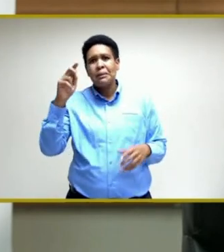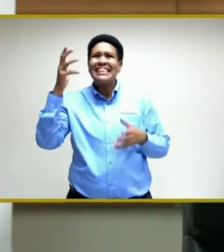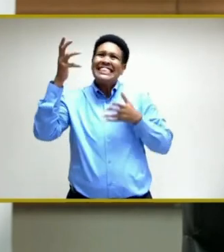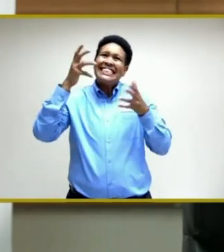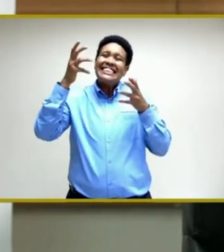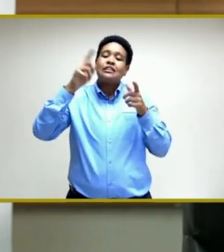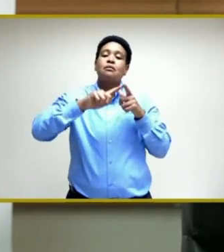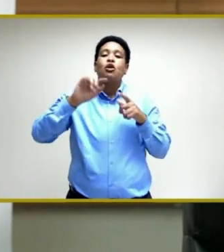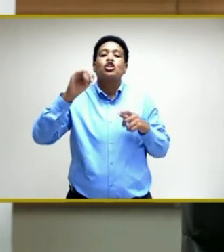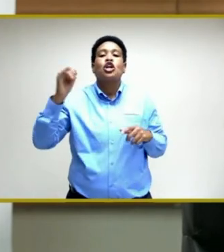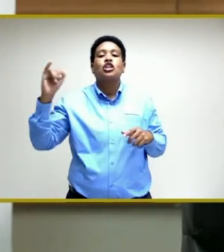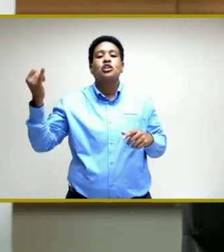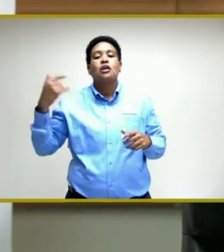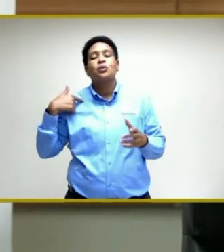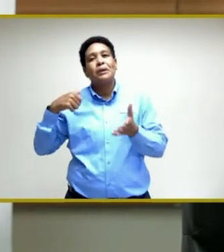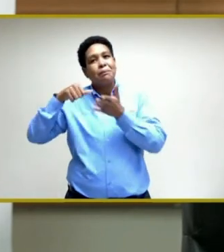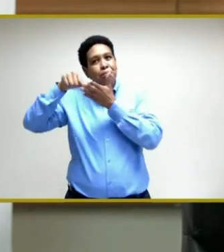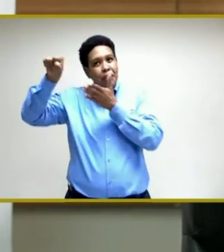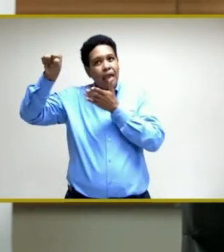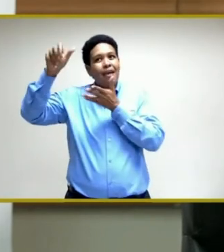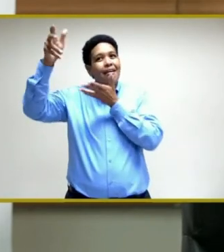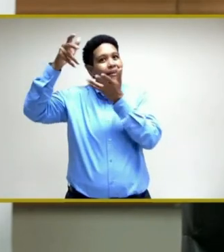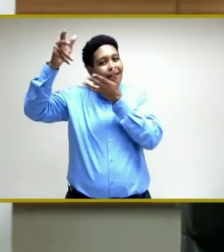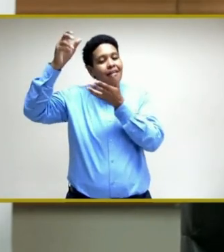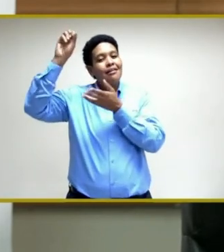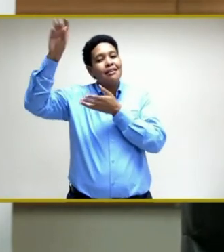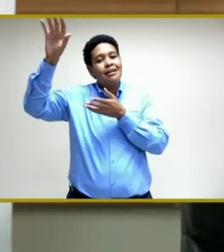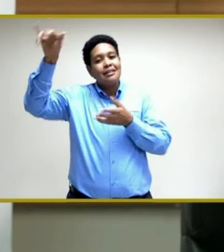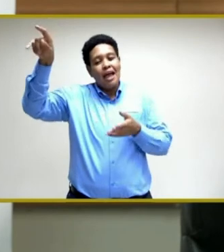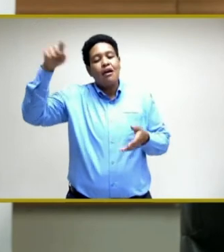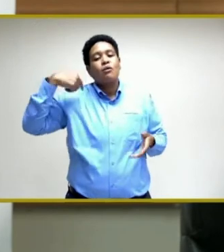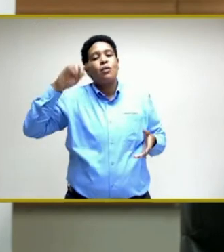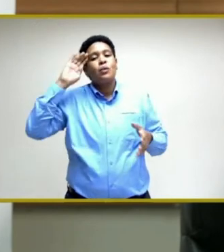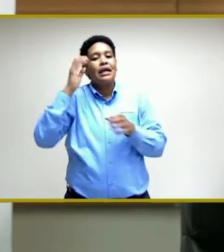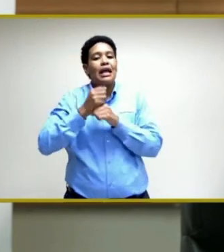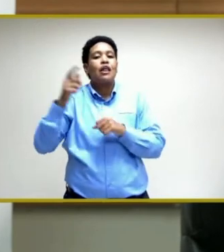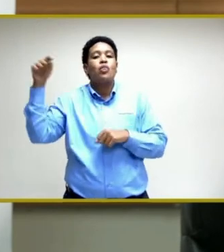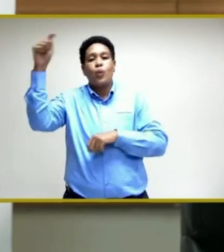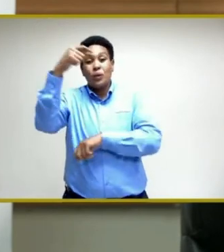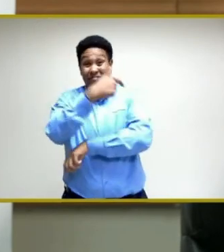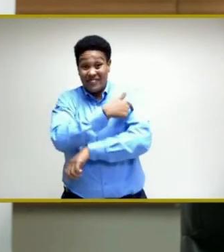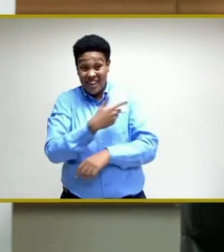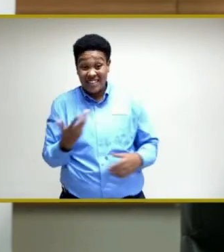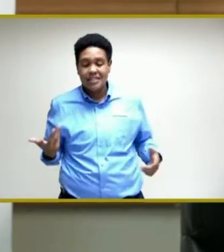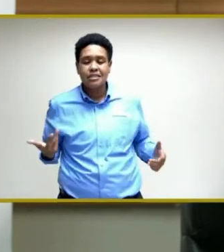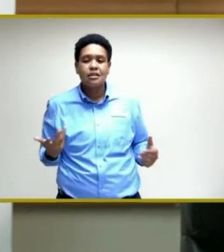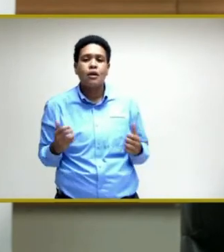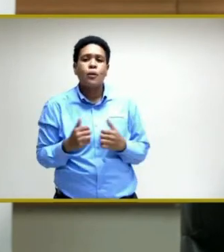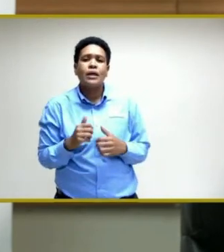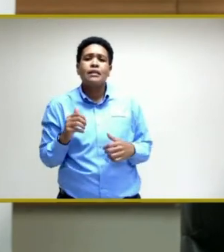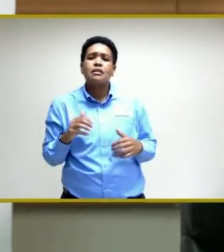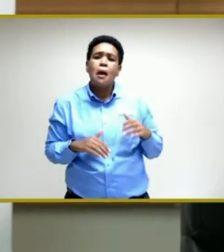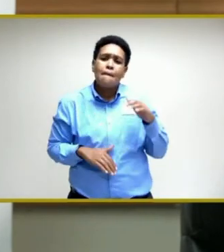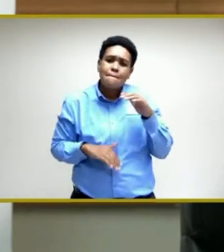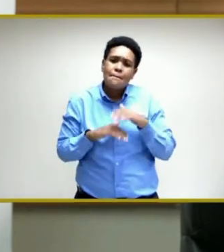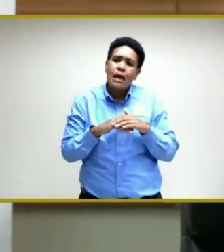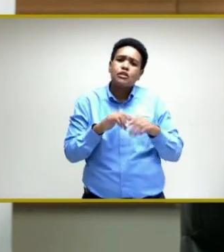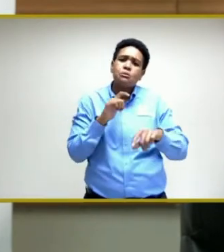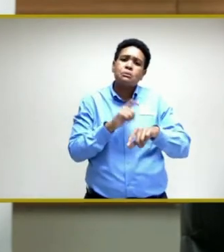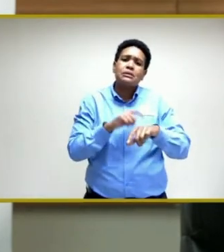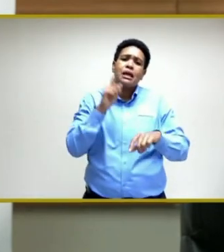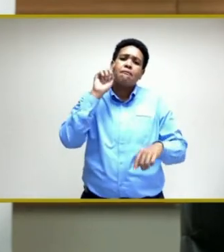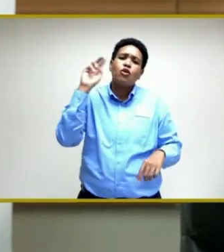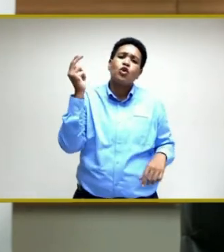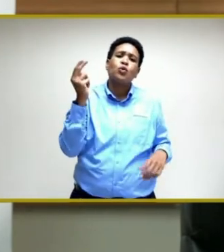negotiated arrangement, and so we will get those vaccines with the maximum time for